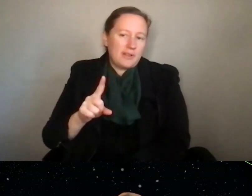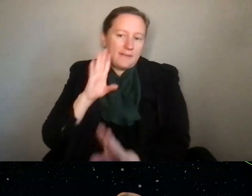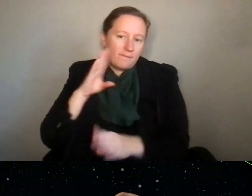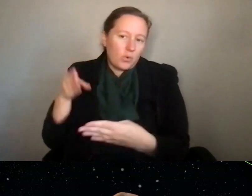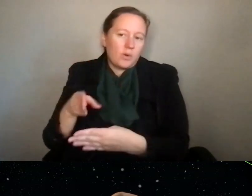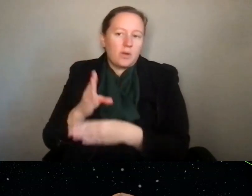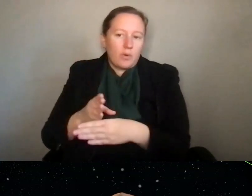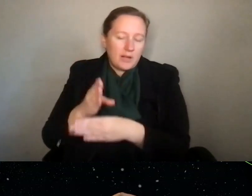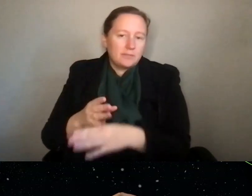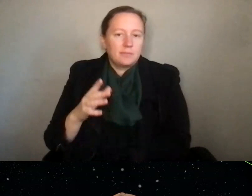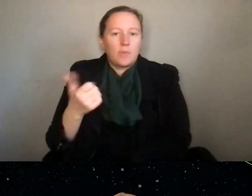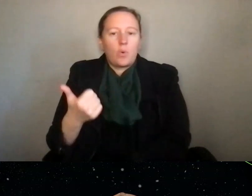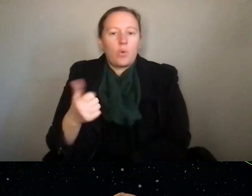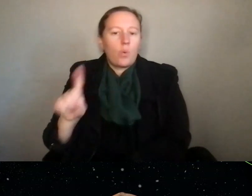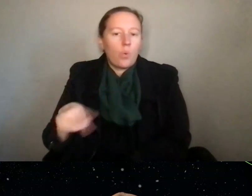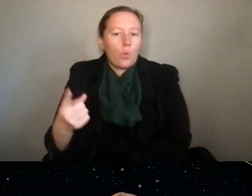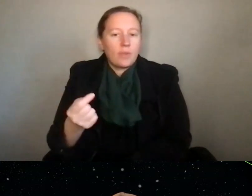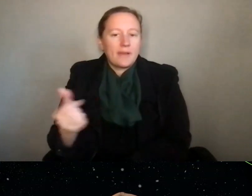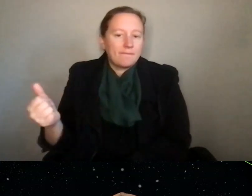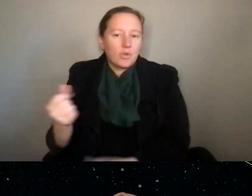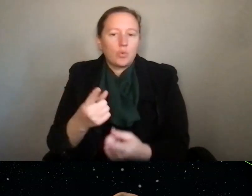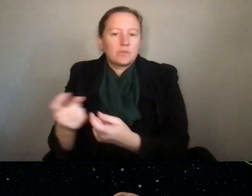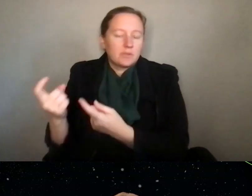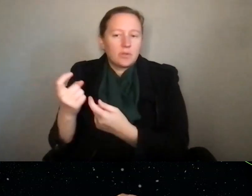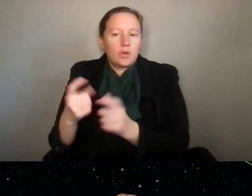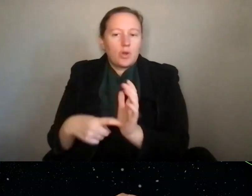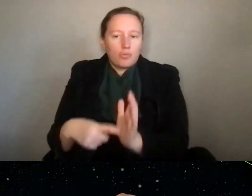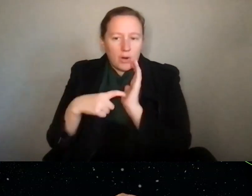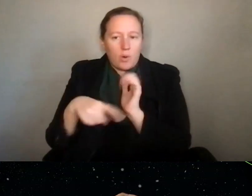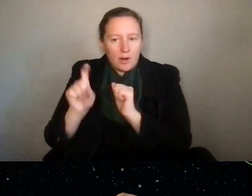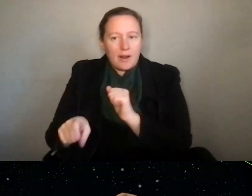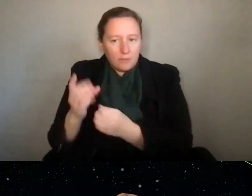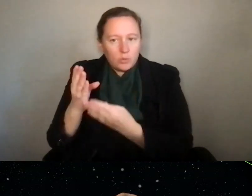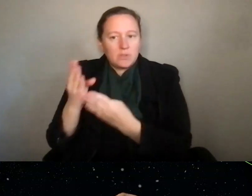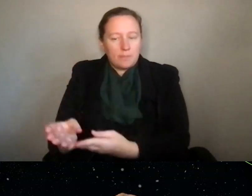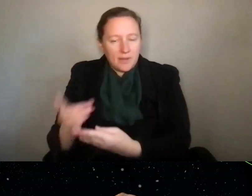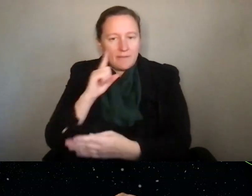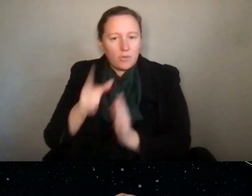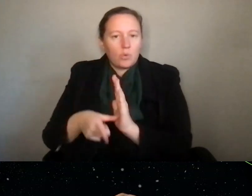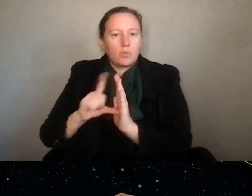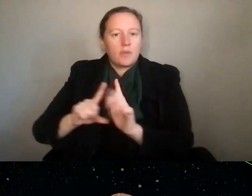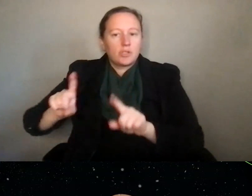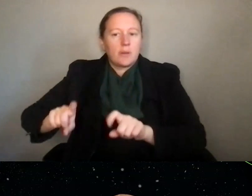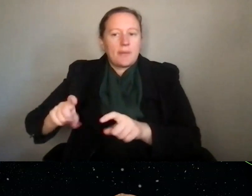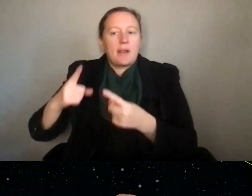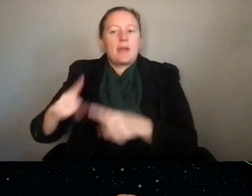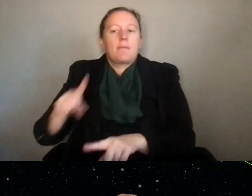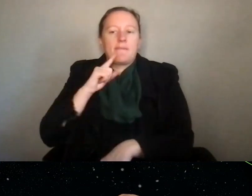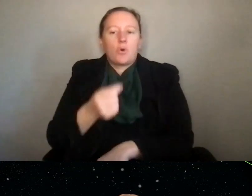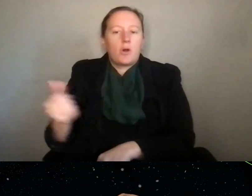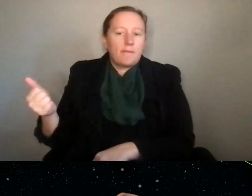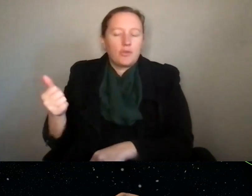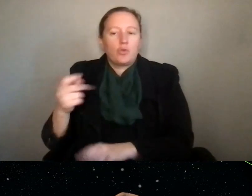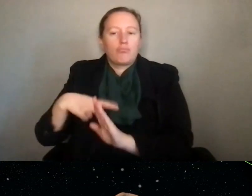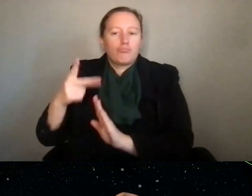And only a few solicitations require that you actually submit that plan to be reviewed. There's a pilot that's happening for a few programs in